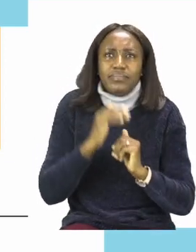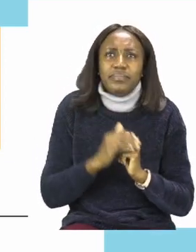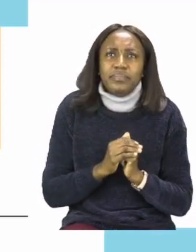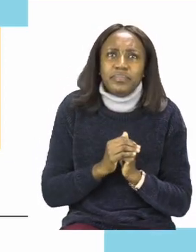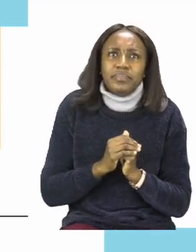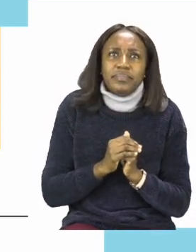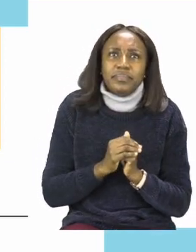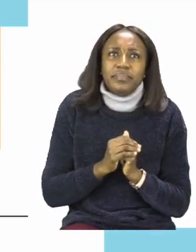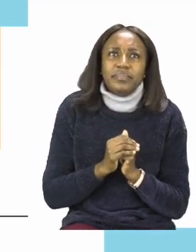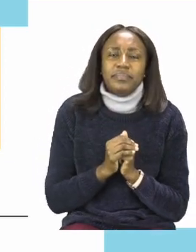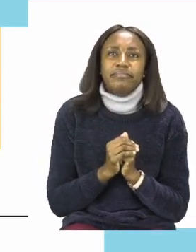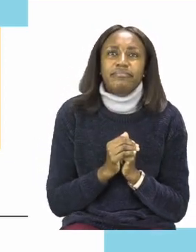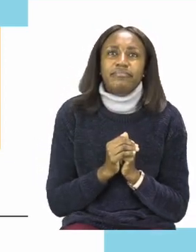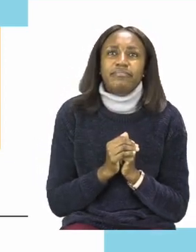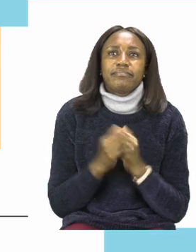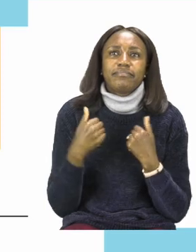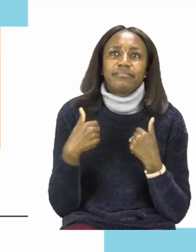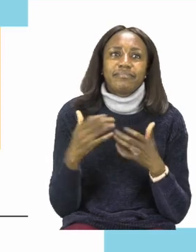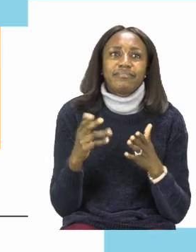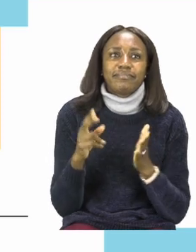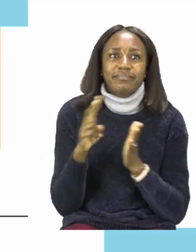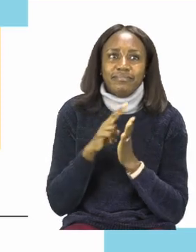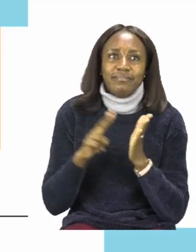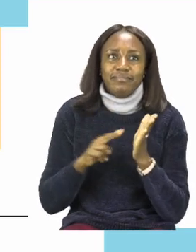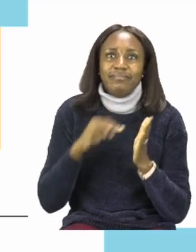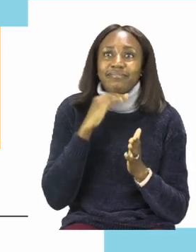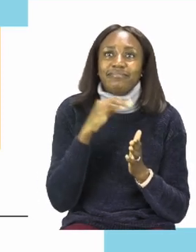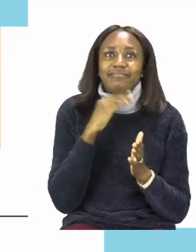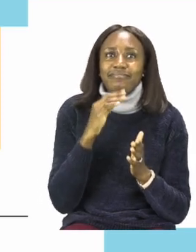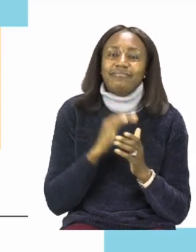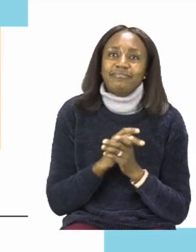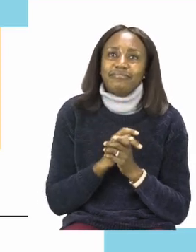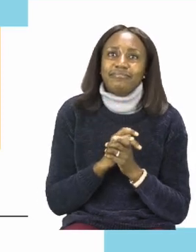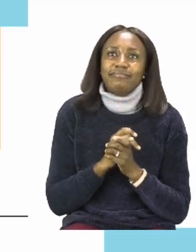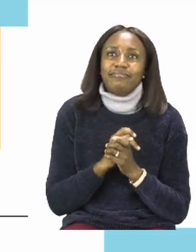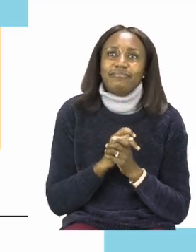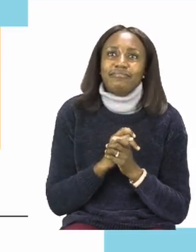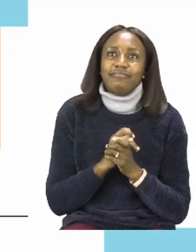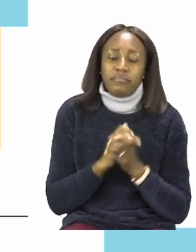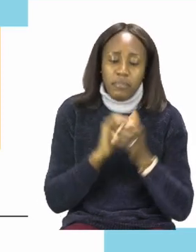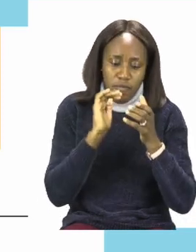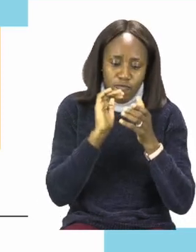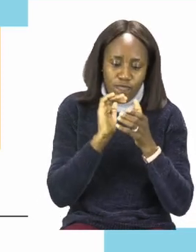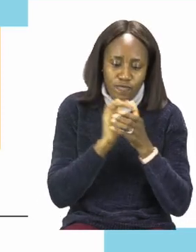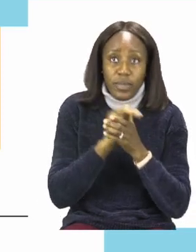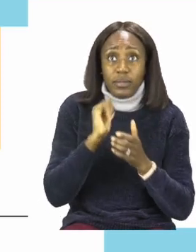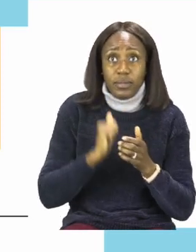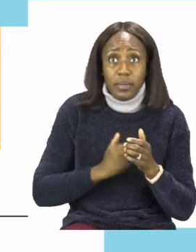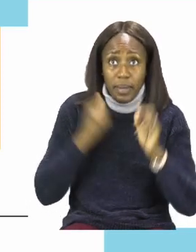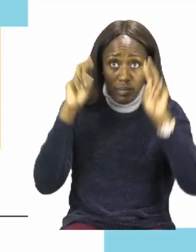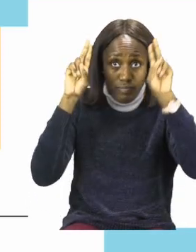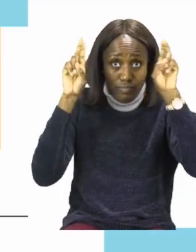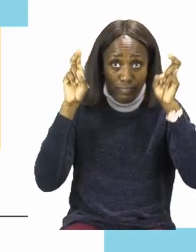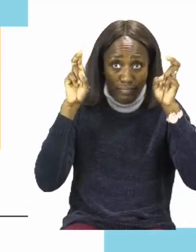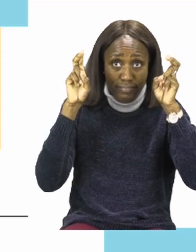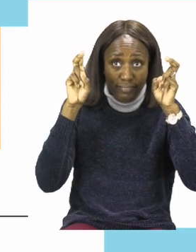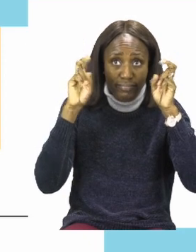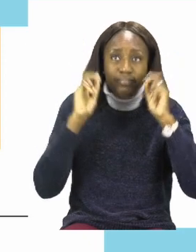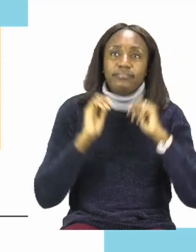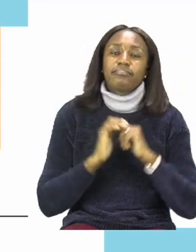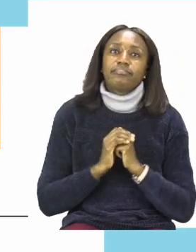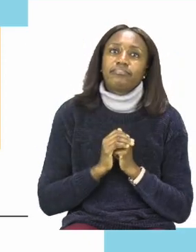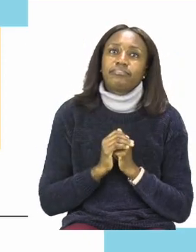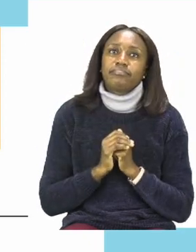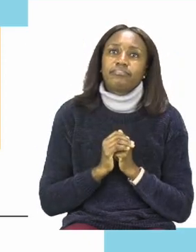So let us begin with our heading. We're going to take it slow and I want you to follow me either with your finger